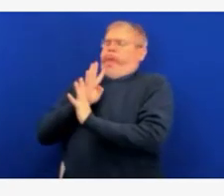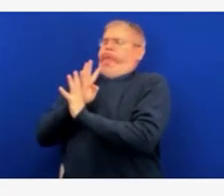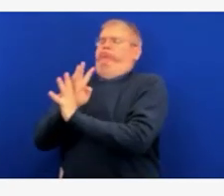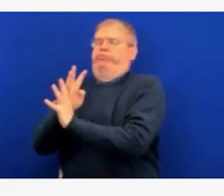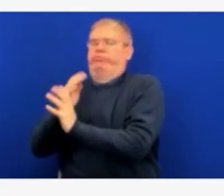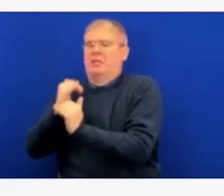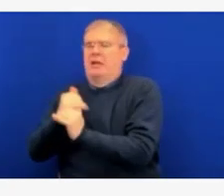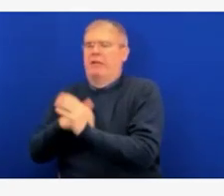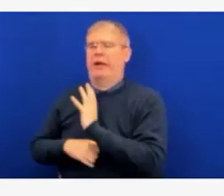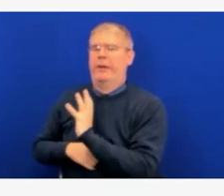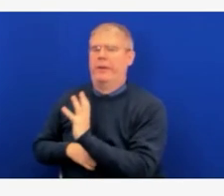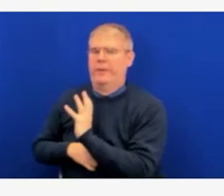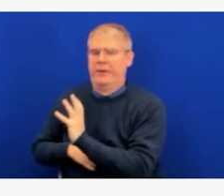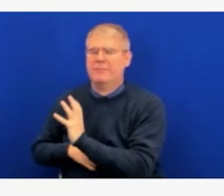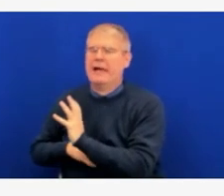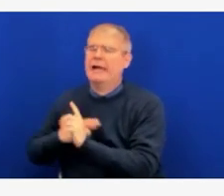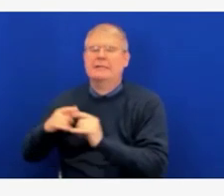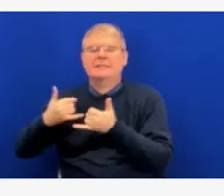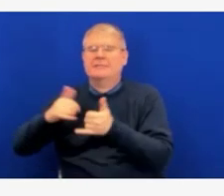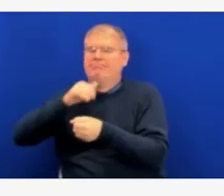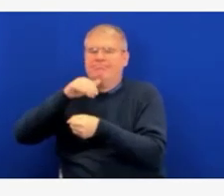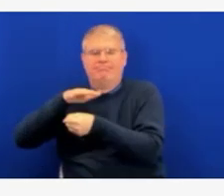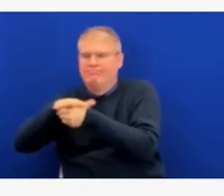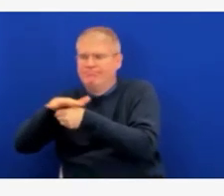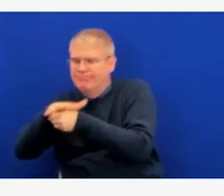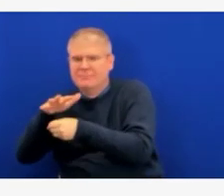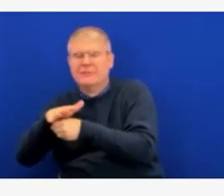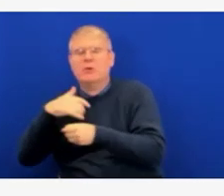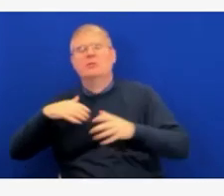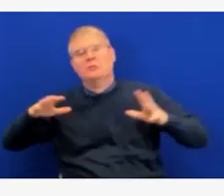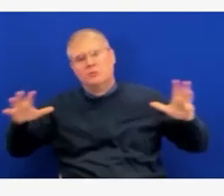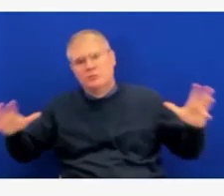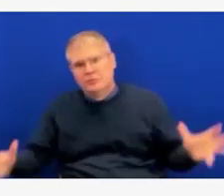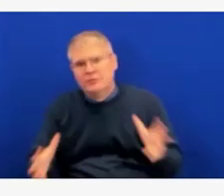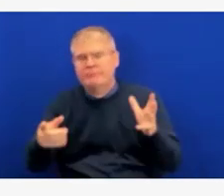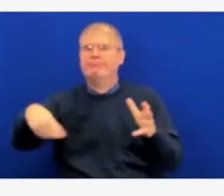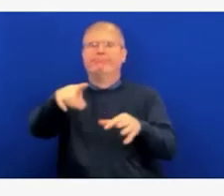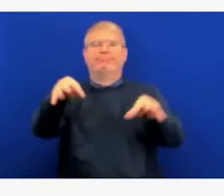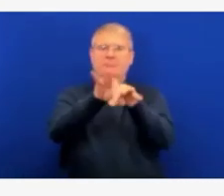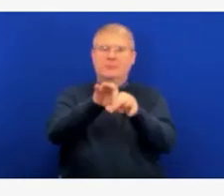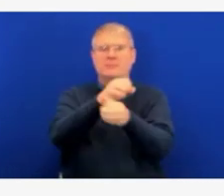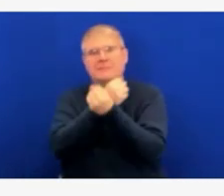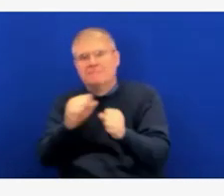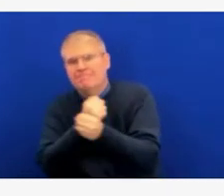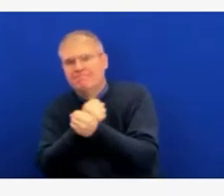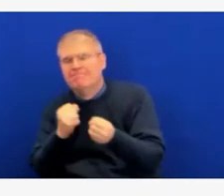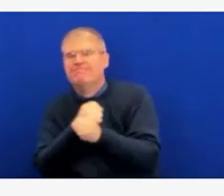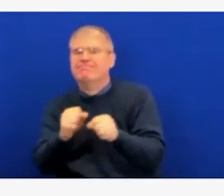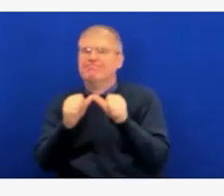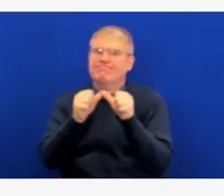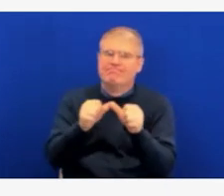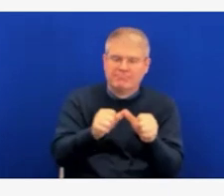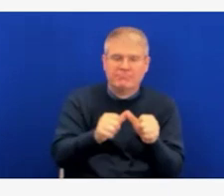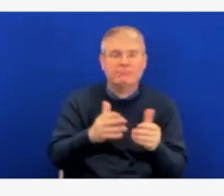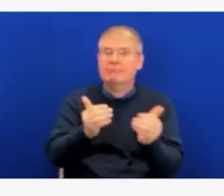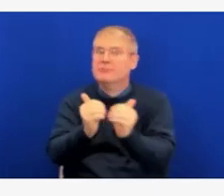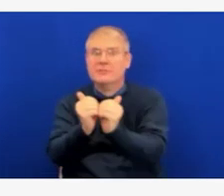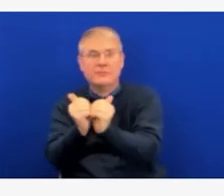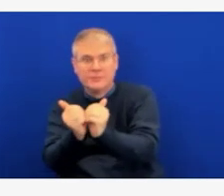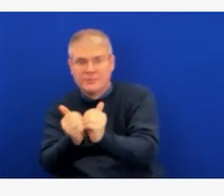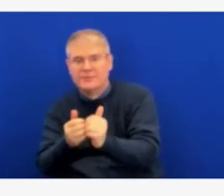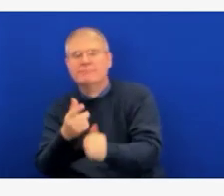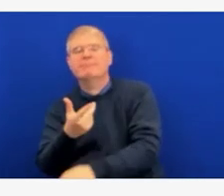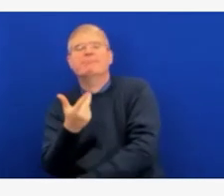getting the COVID-19 vaccine, wearing a mask when indoors, and crowded outdoor events in communities of high transmission,